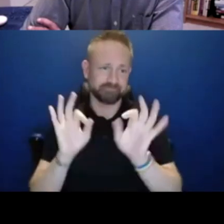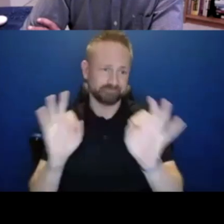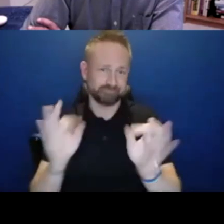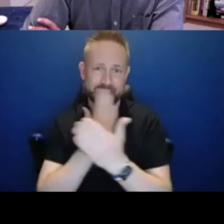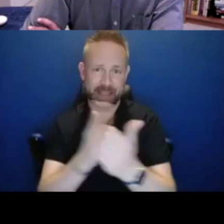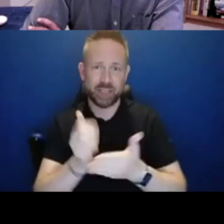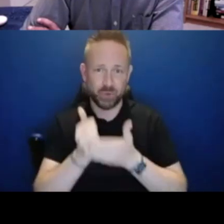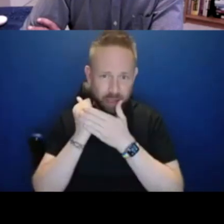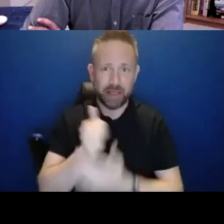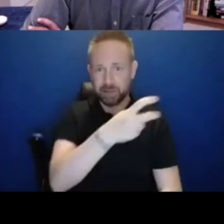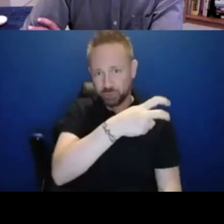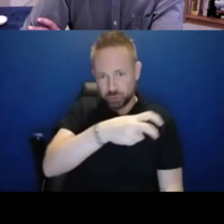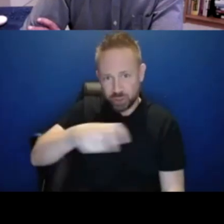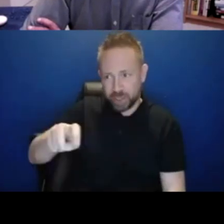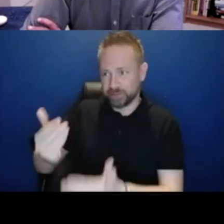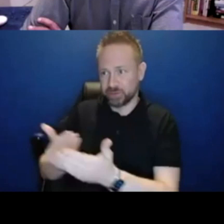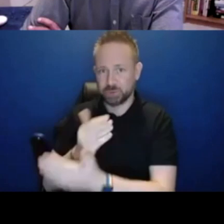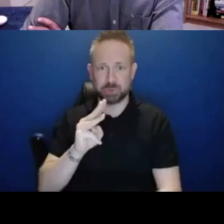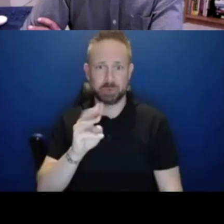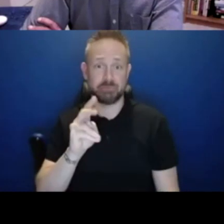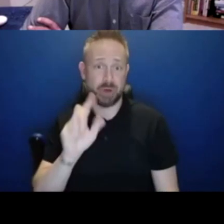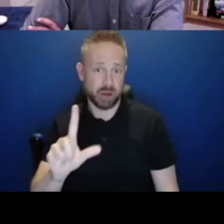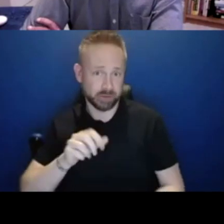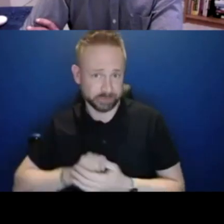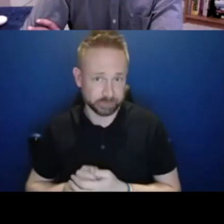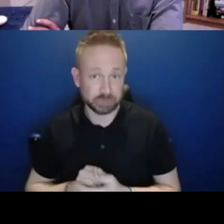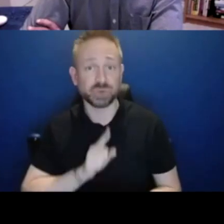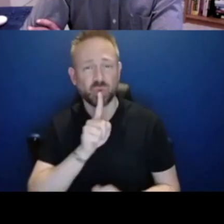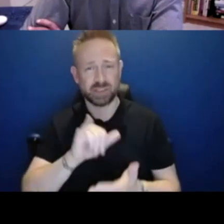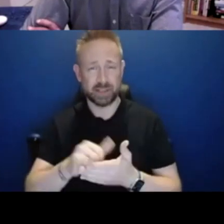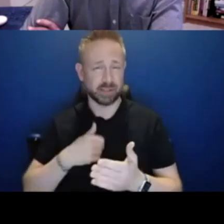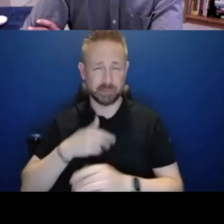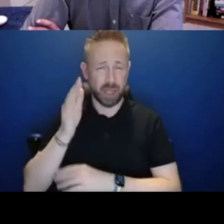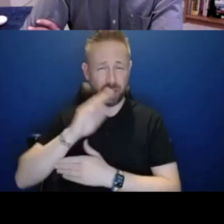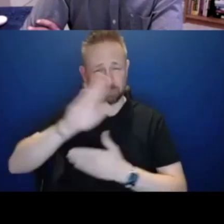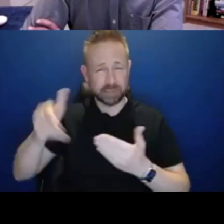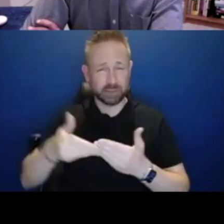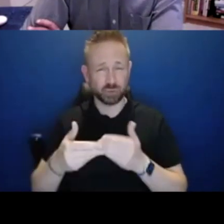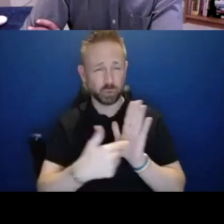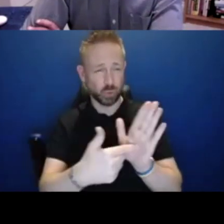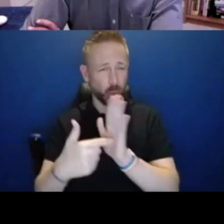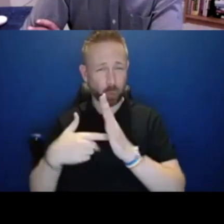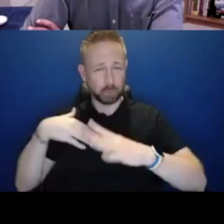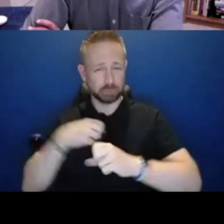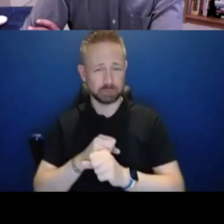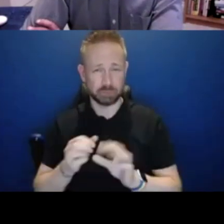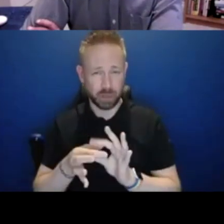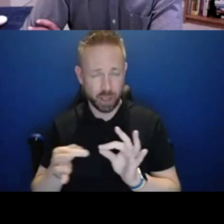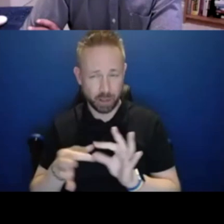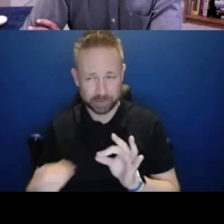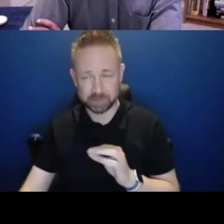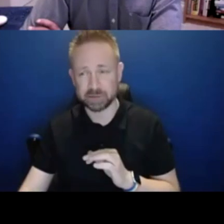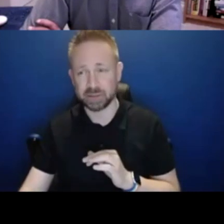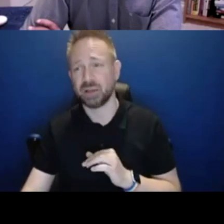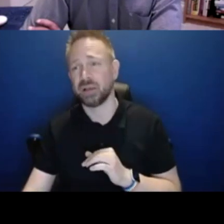That's what I had for sort of introductory structuring comments. Kyle Murray, though, has